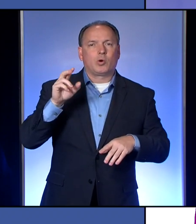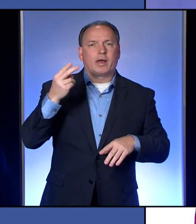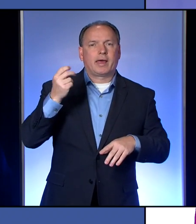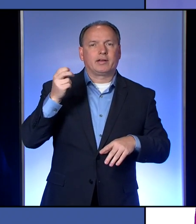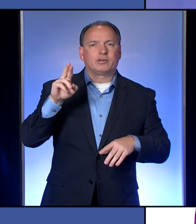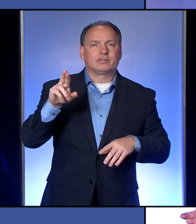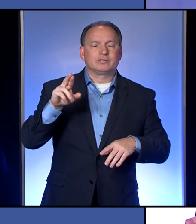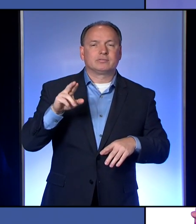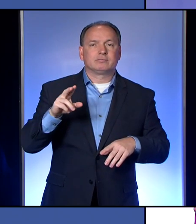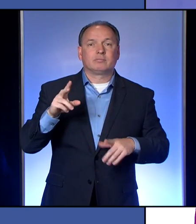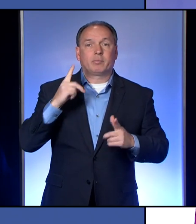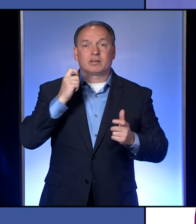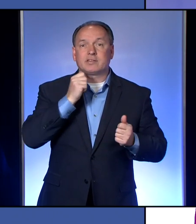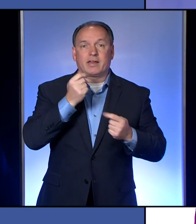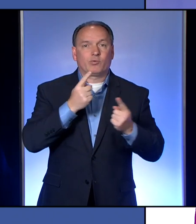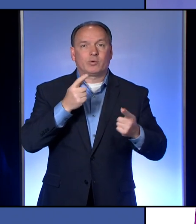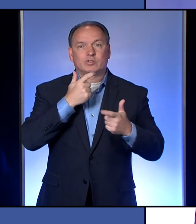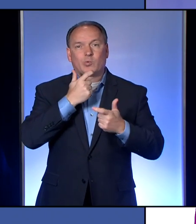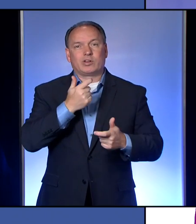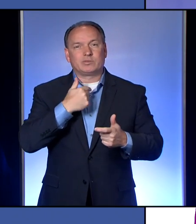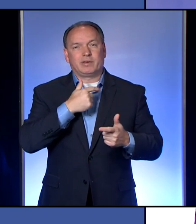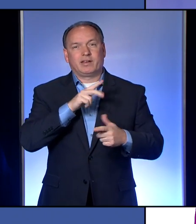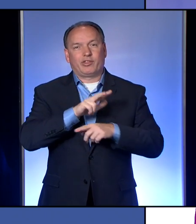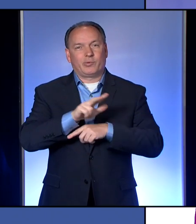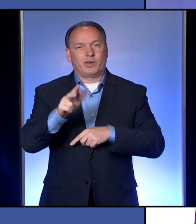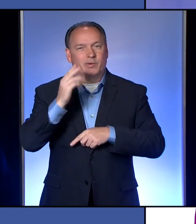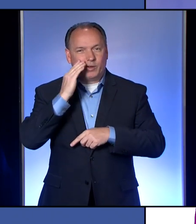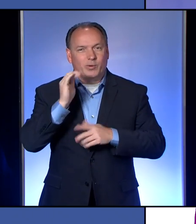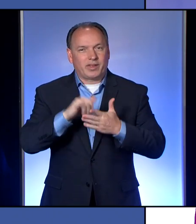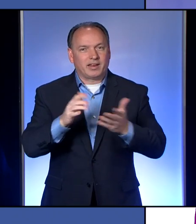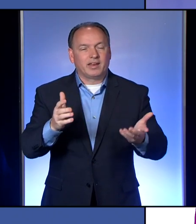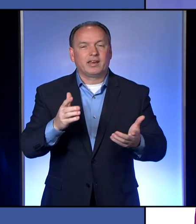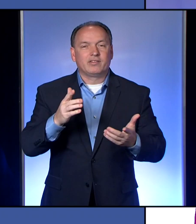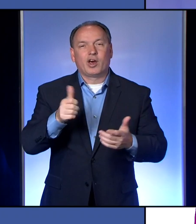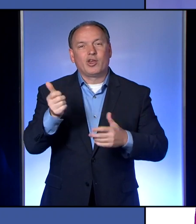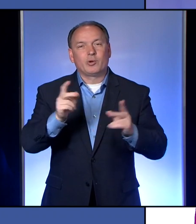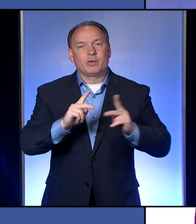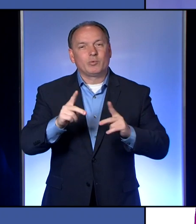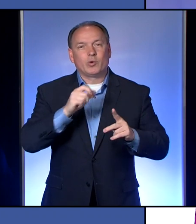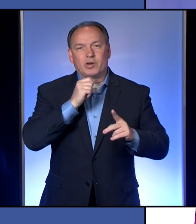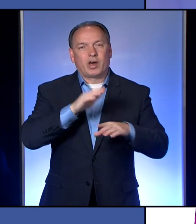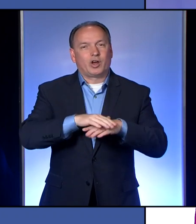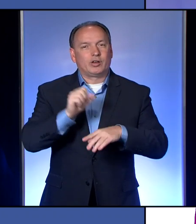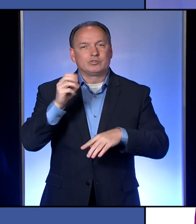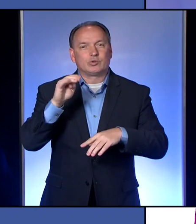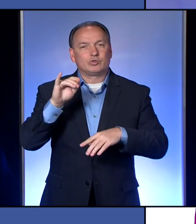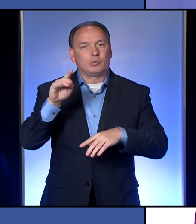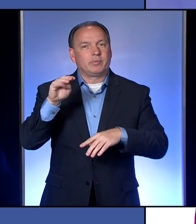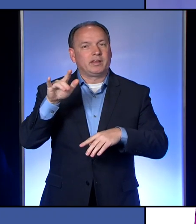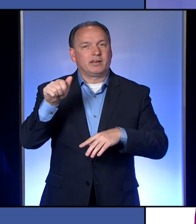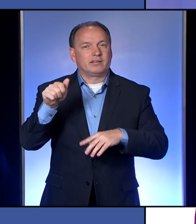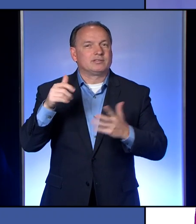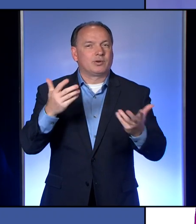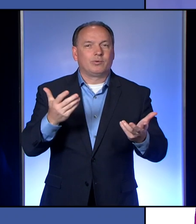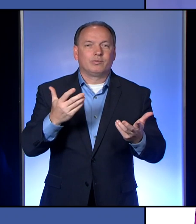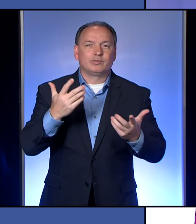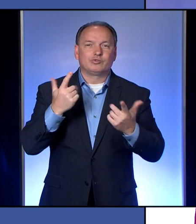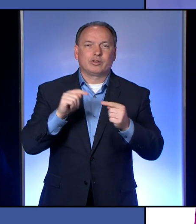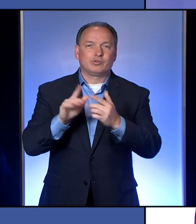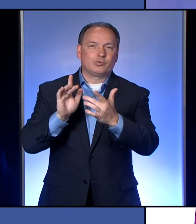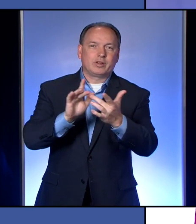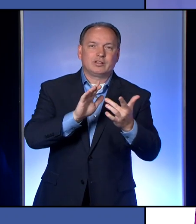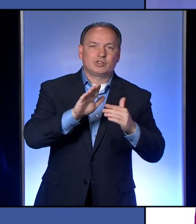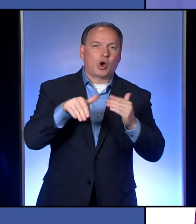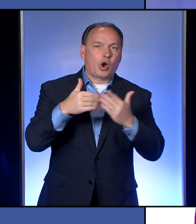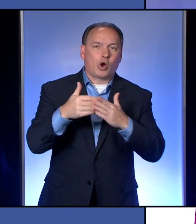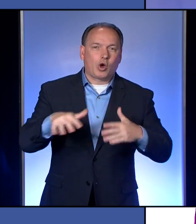um, because not everybody's watching me at three o'clock. We know that. And there are others who maybe aren't on social media. And so trying to reach out to all of these